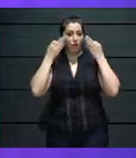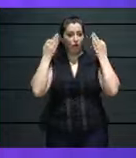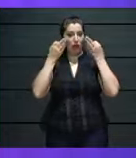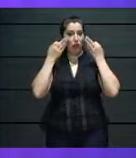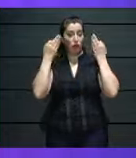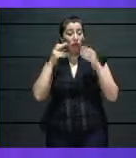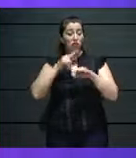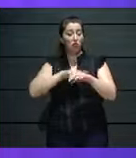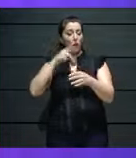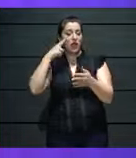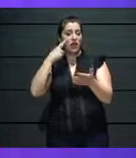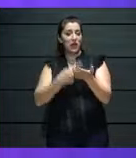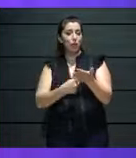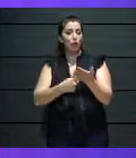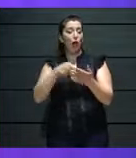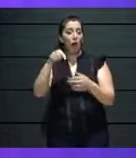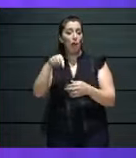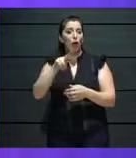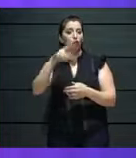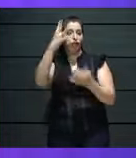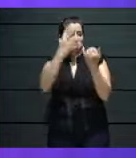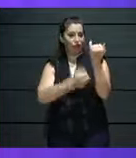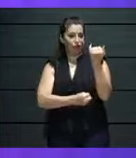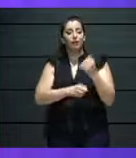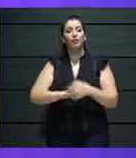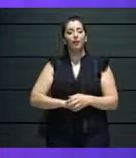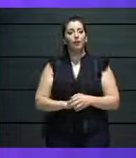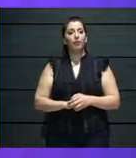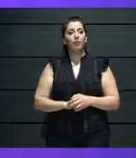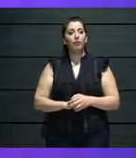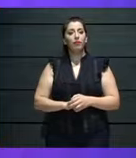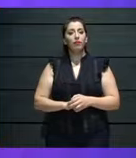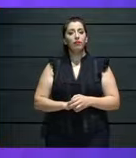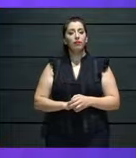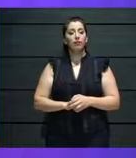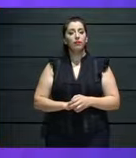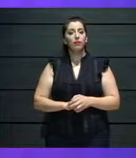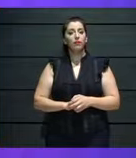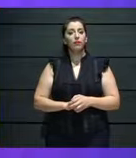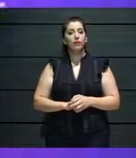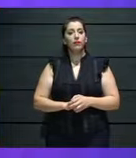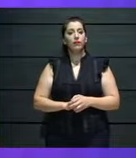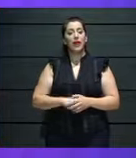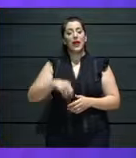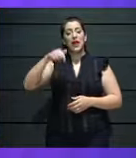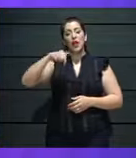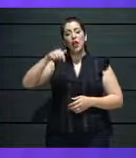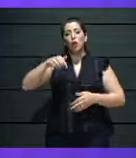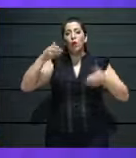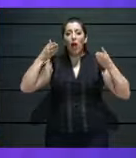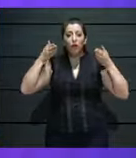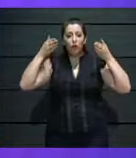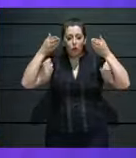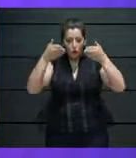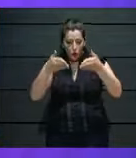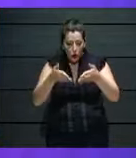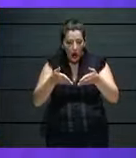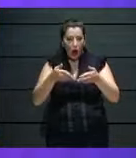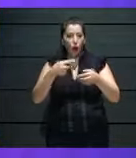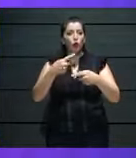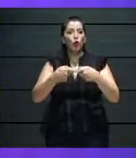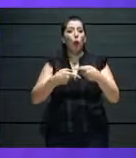available there. So today we are focusing on exploring the digital and the alternative.